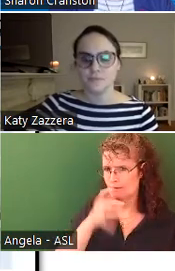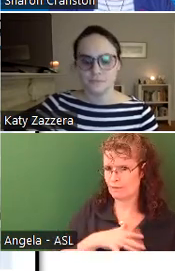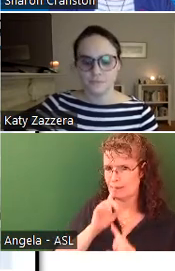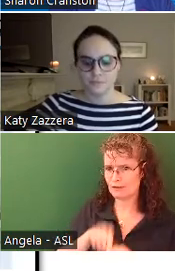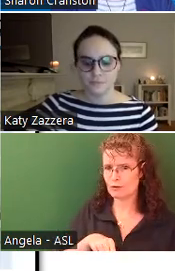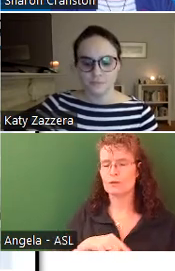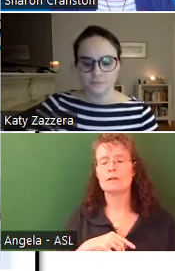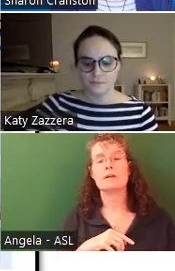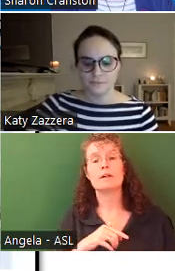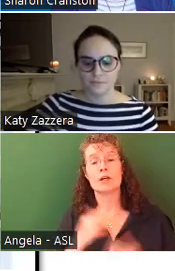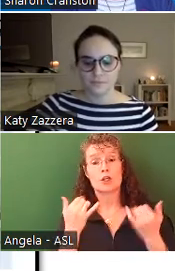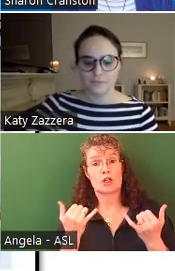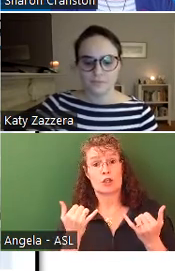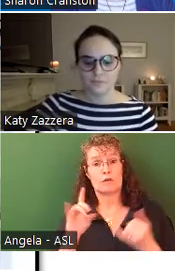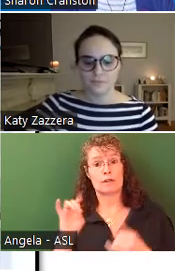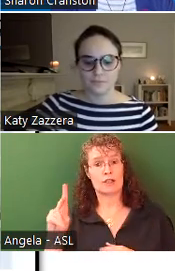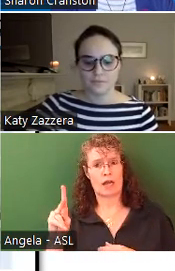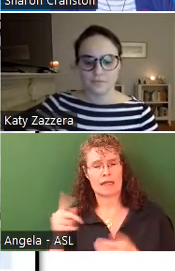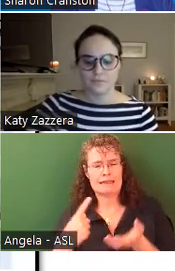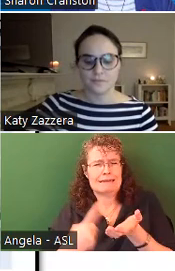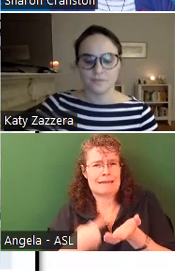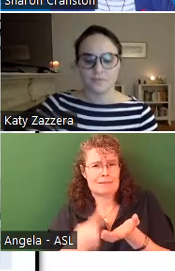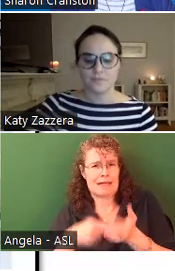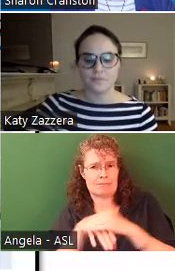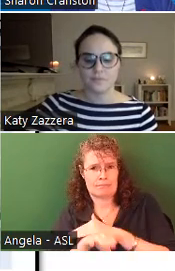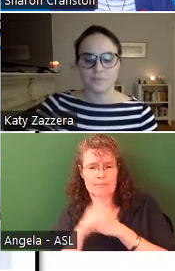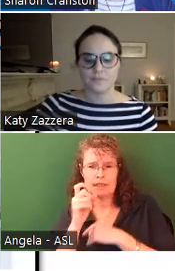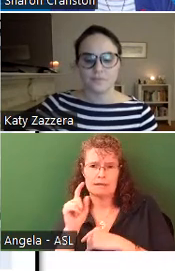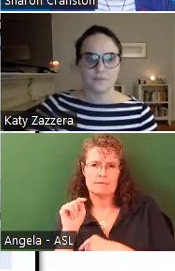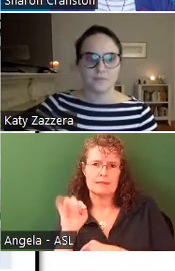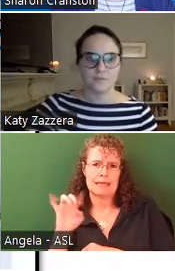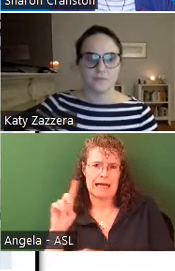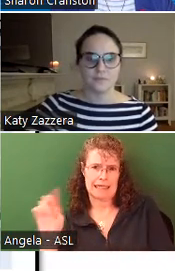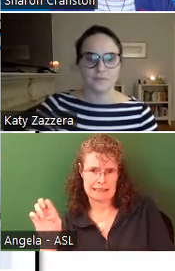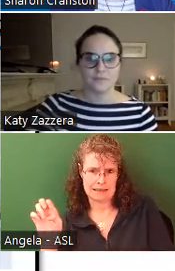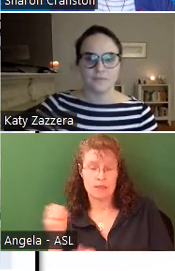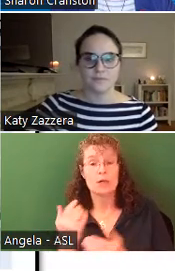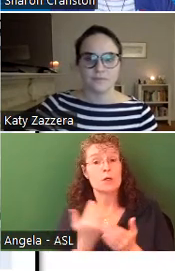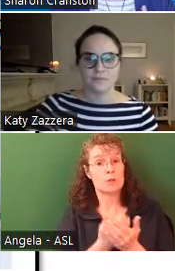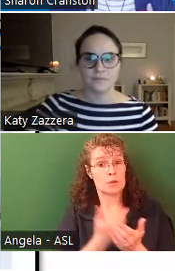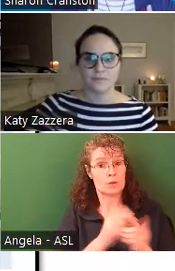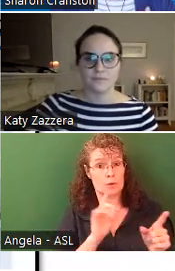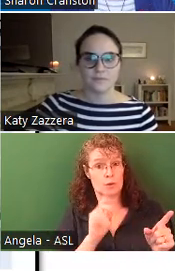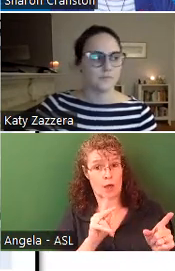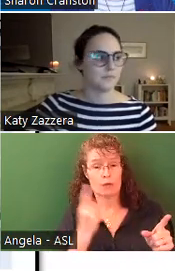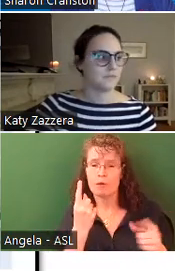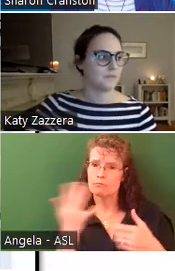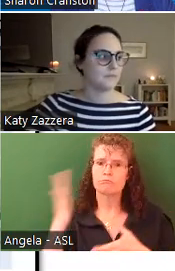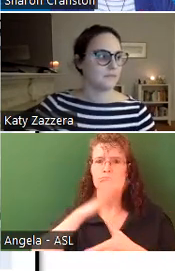dock is sometimes accessible based on the tide. The new dock, one of the primary